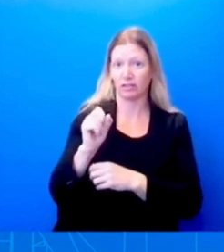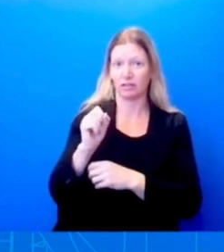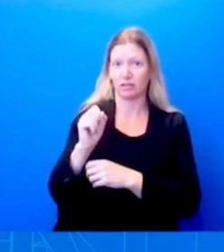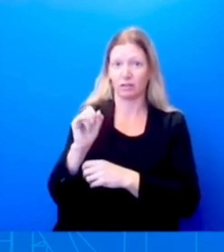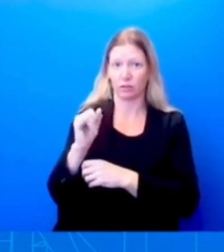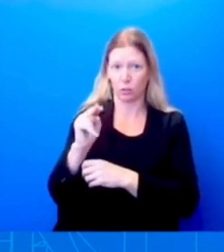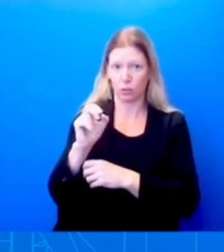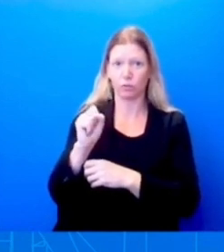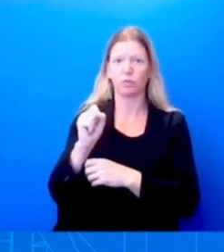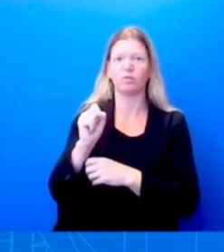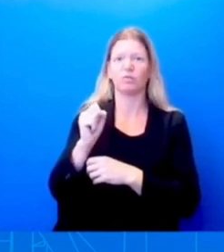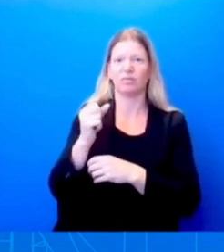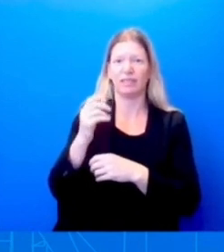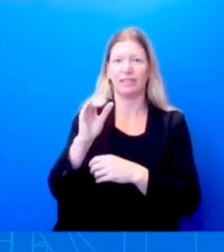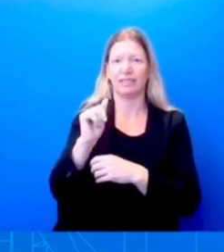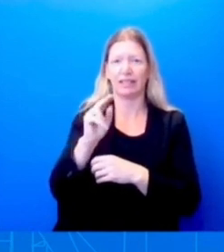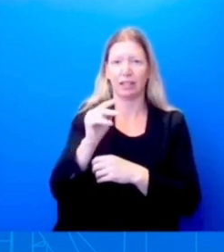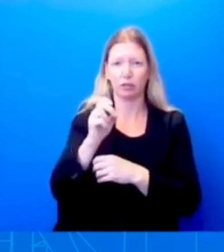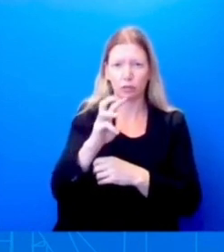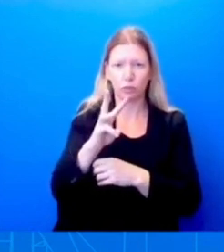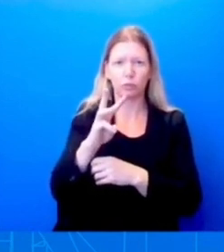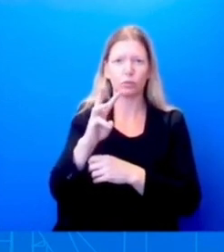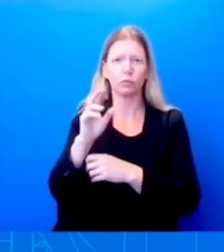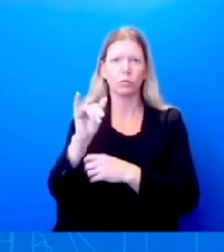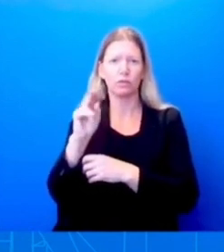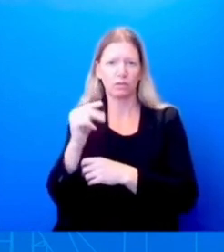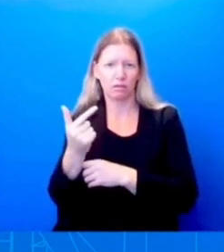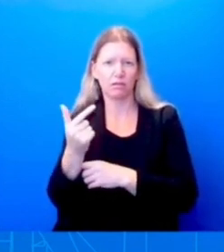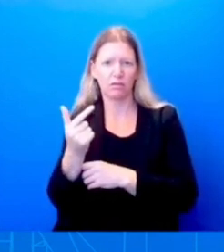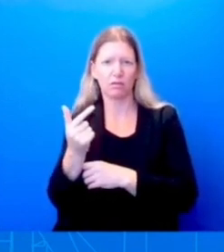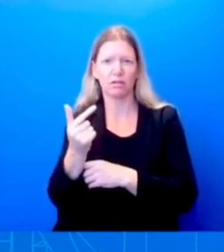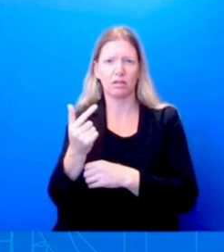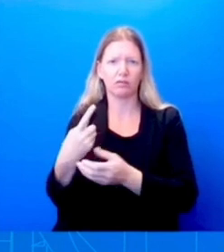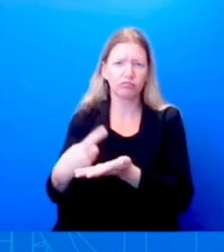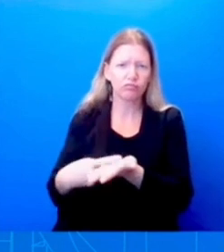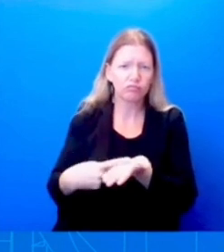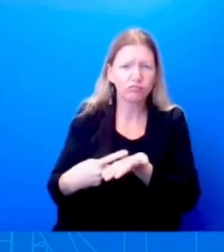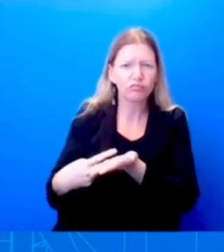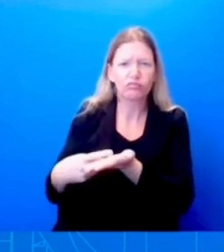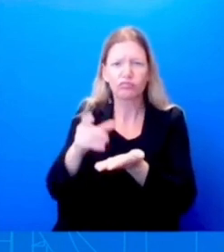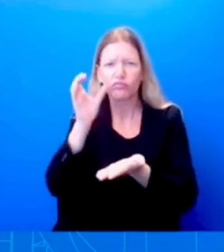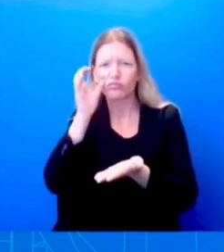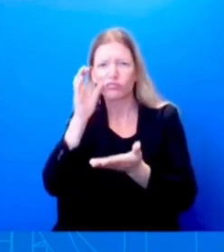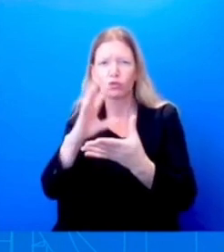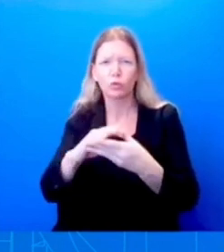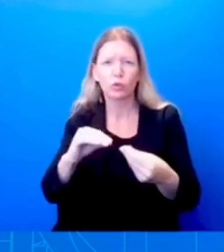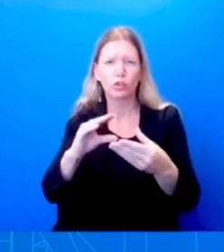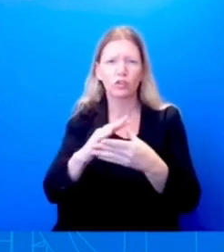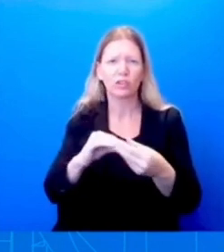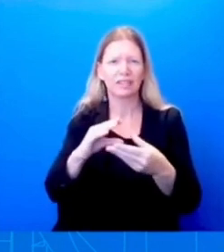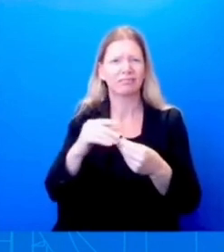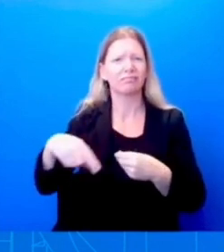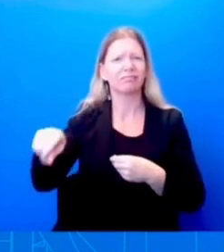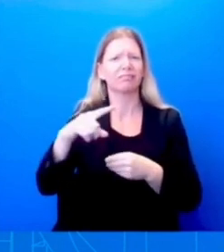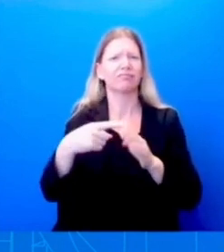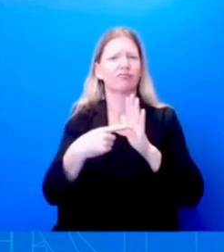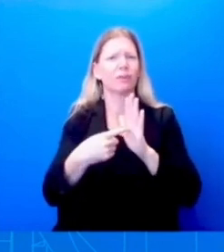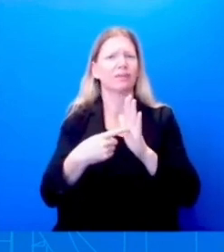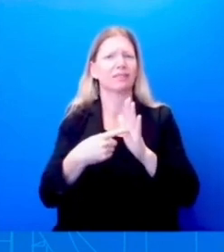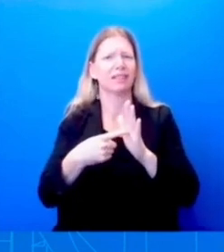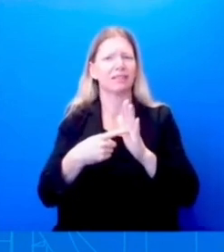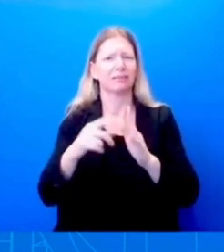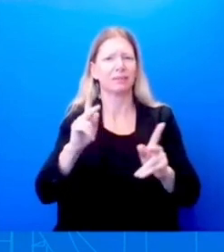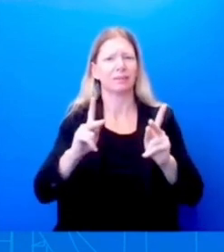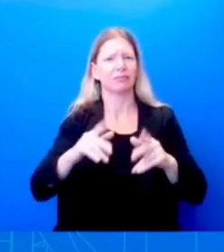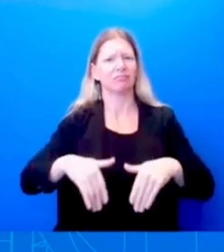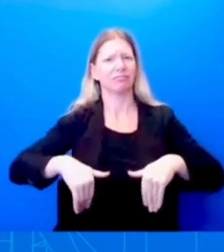represent the sacrifices of so many people we don't know. People who labored in anonymity, who gave everything,